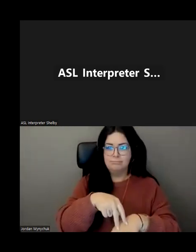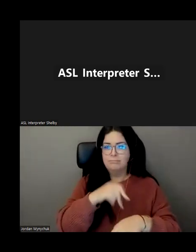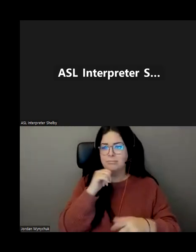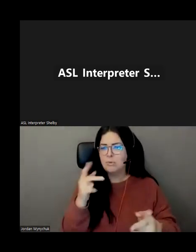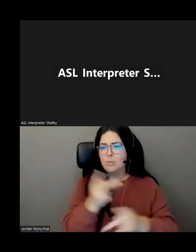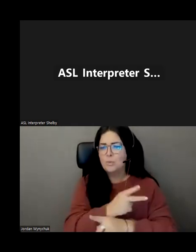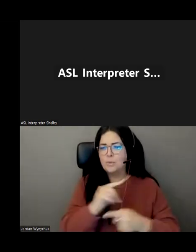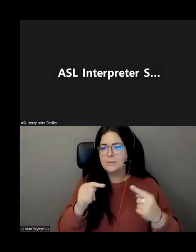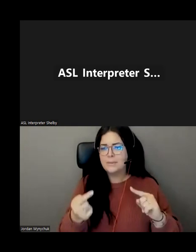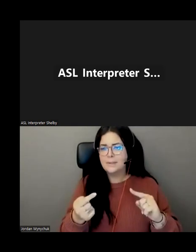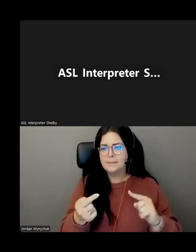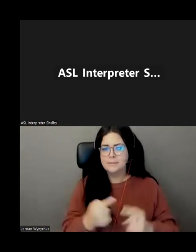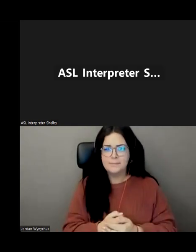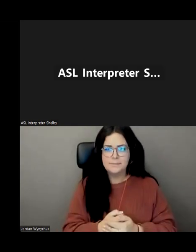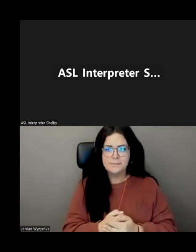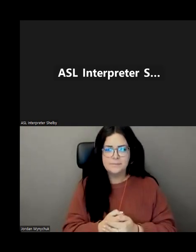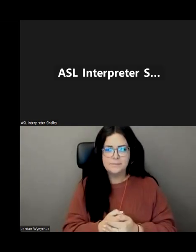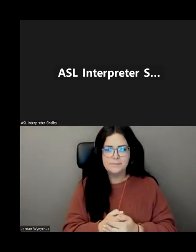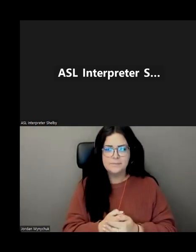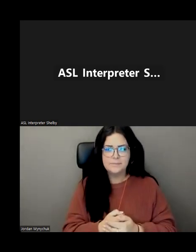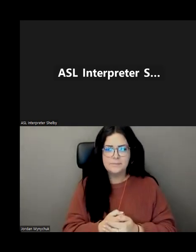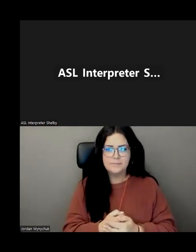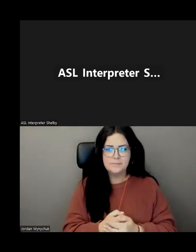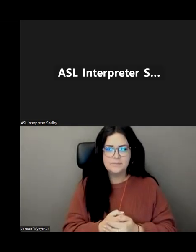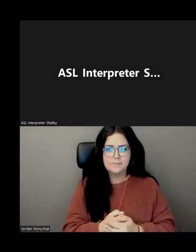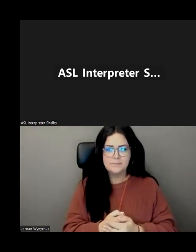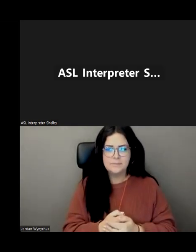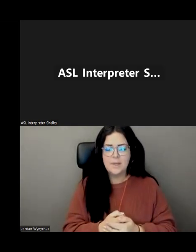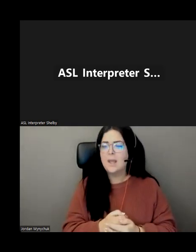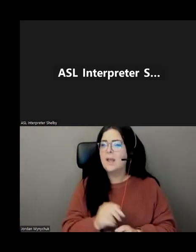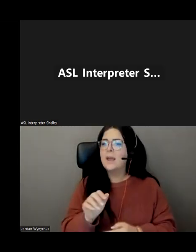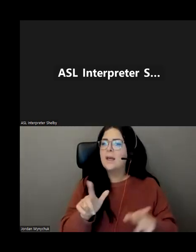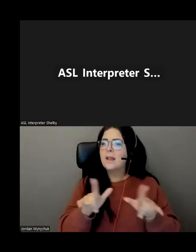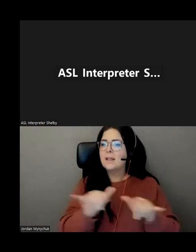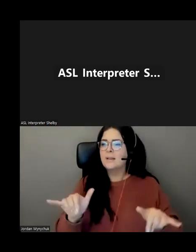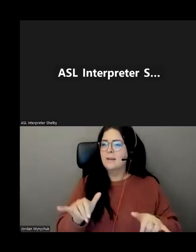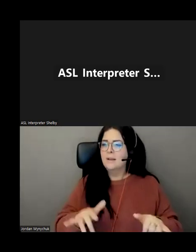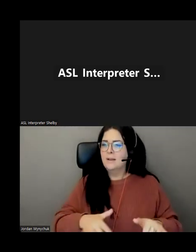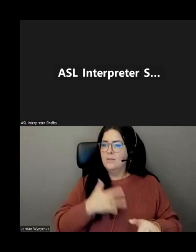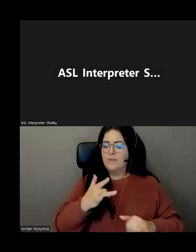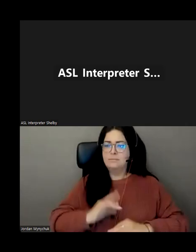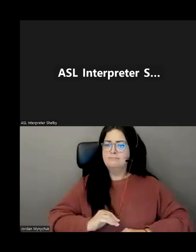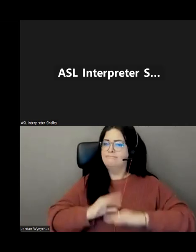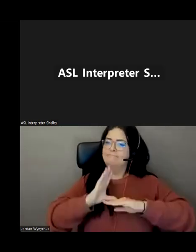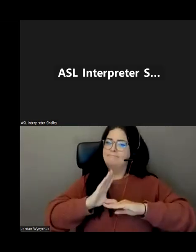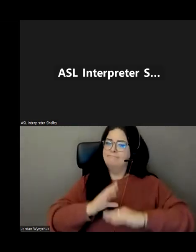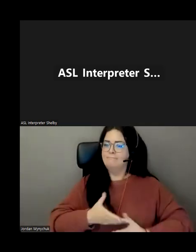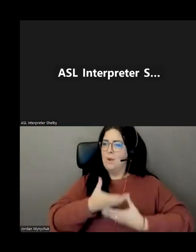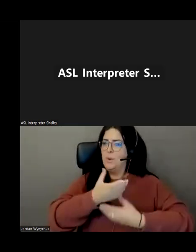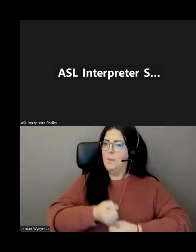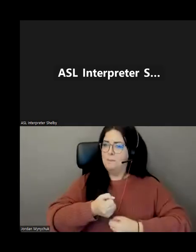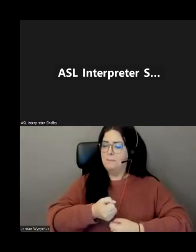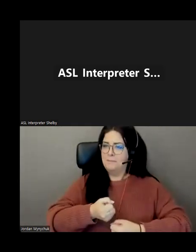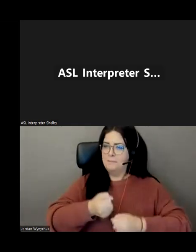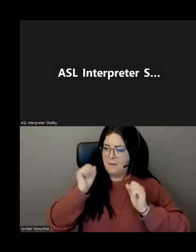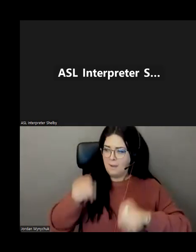what will that do well that'll let you feel confident uh knowing you can always uh get help and